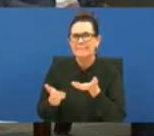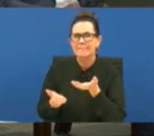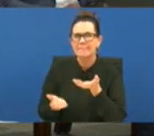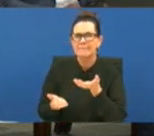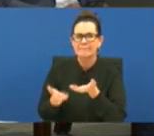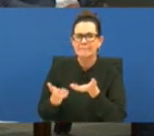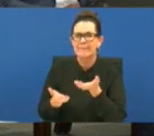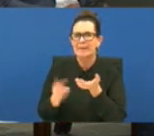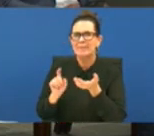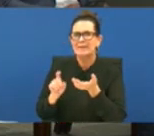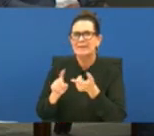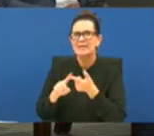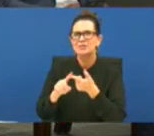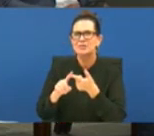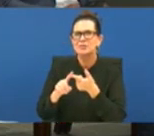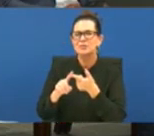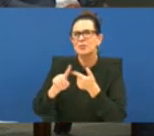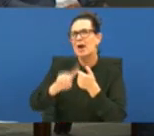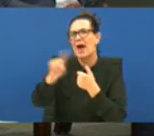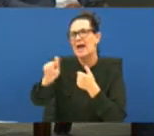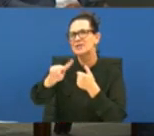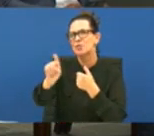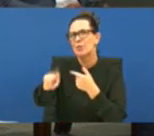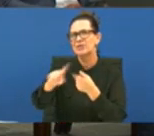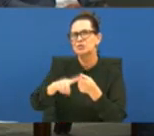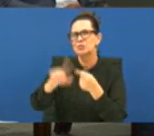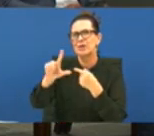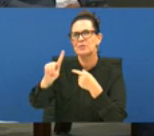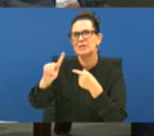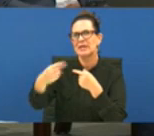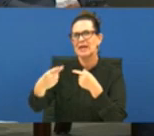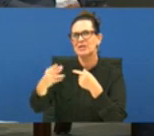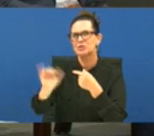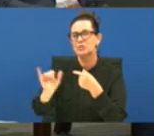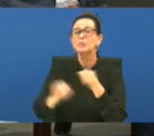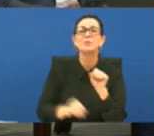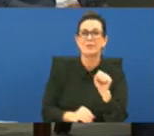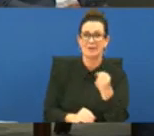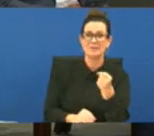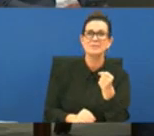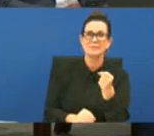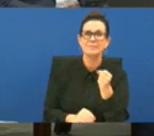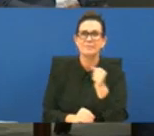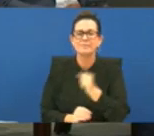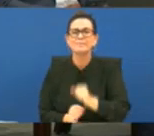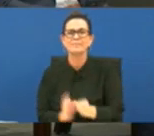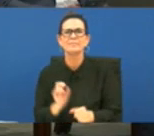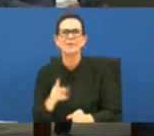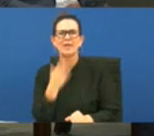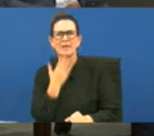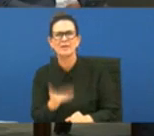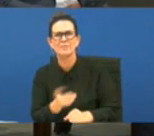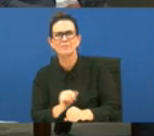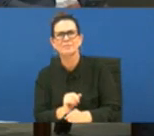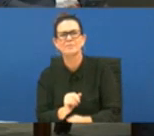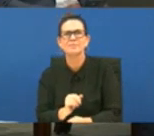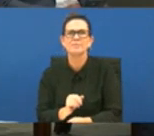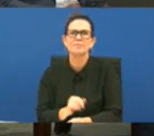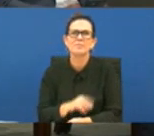posed to the folks from ldh as well i guess in this regard right yes thanks i hope some number up